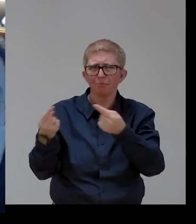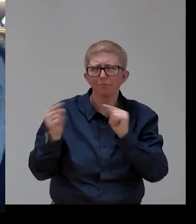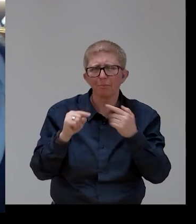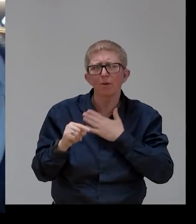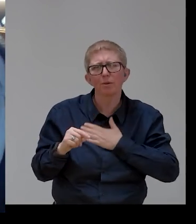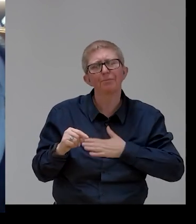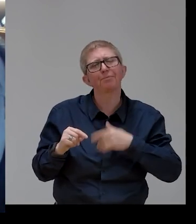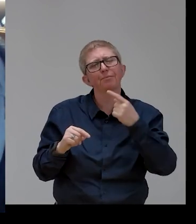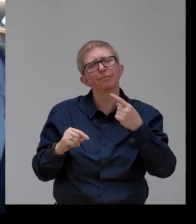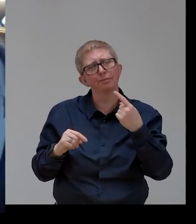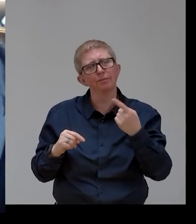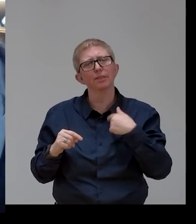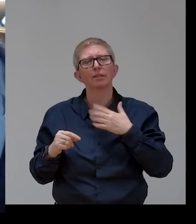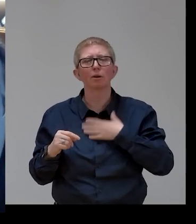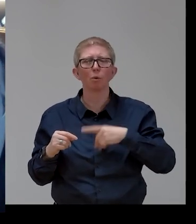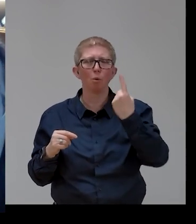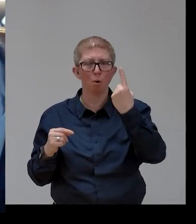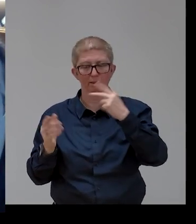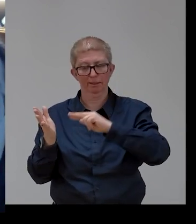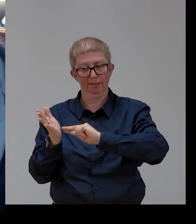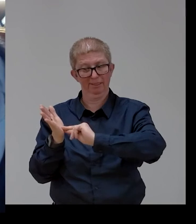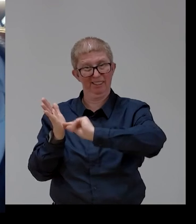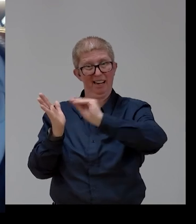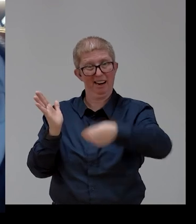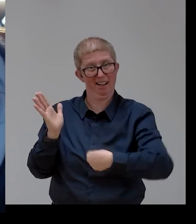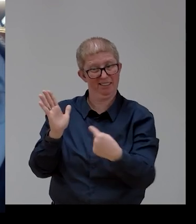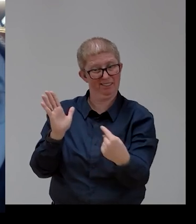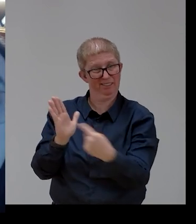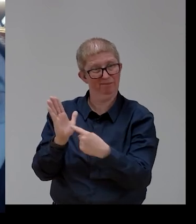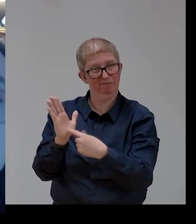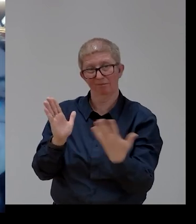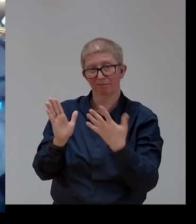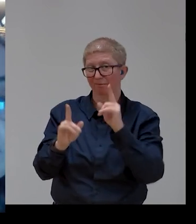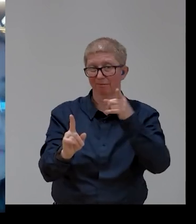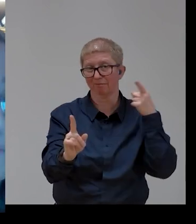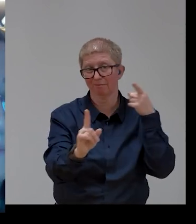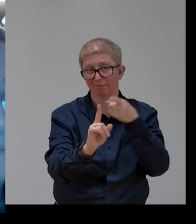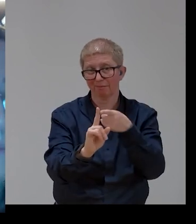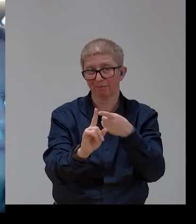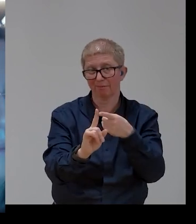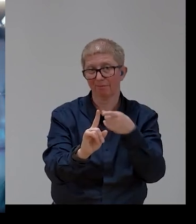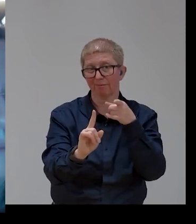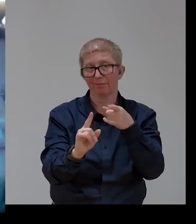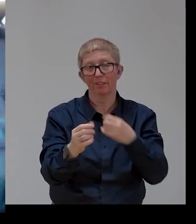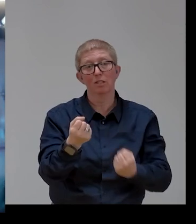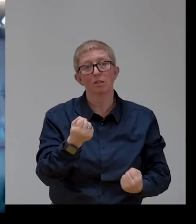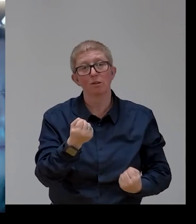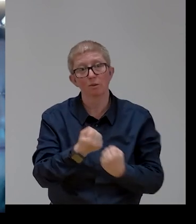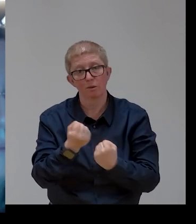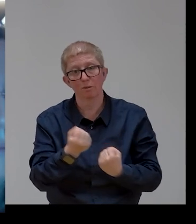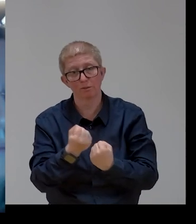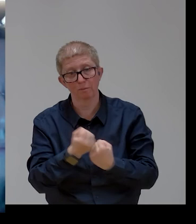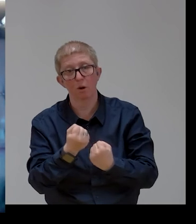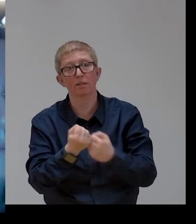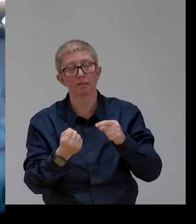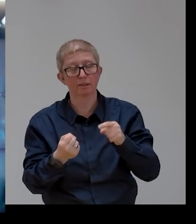support, the presentation of European action plan for social economy. And,